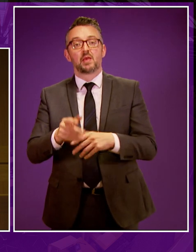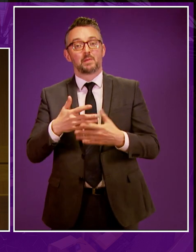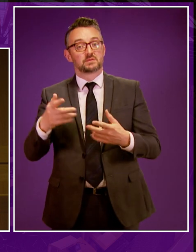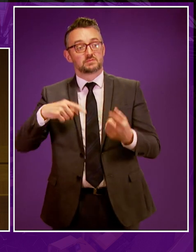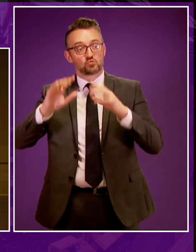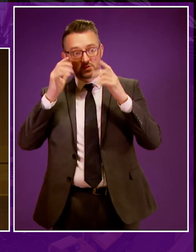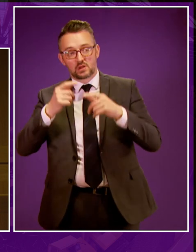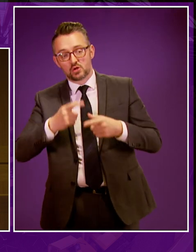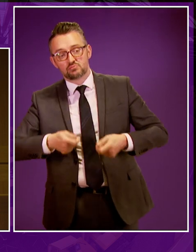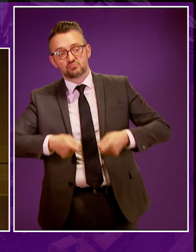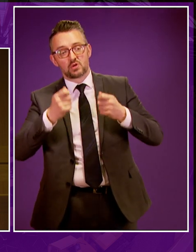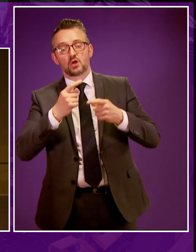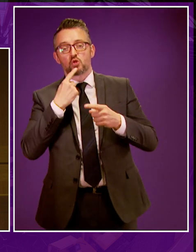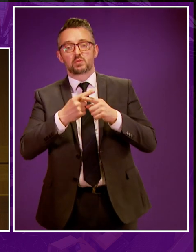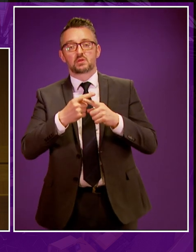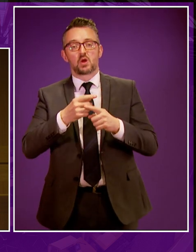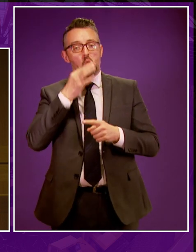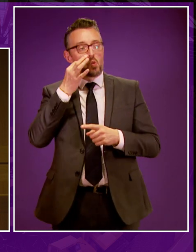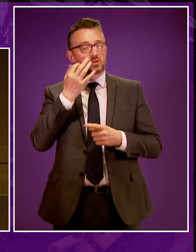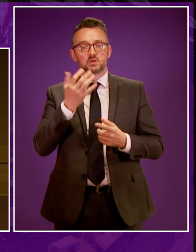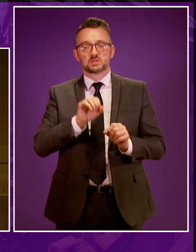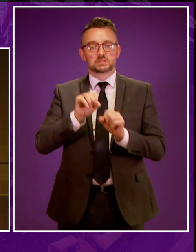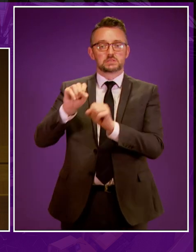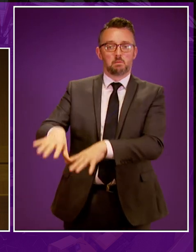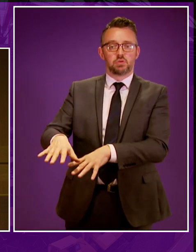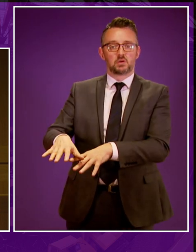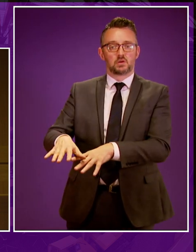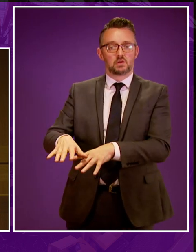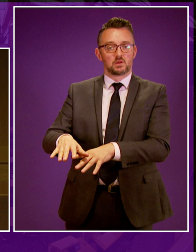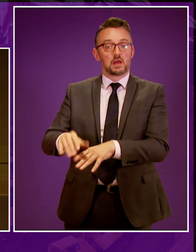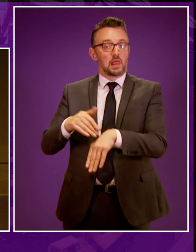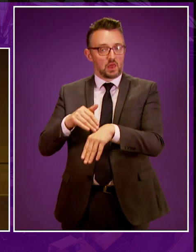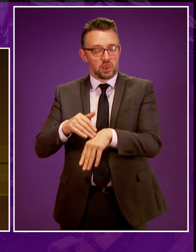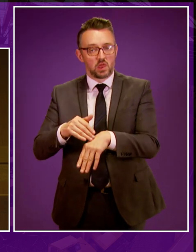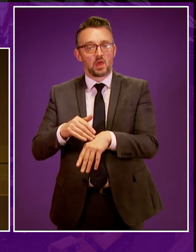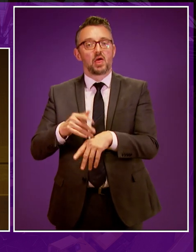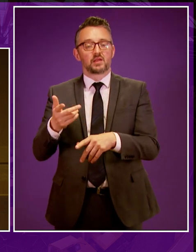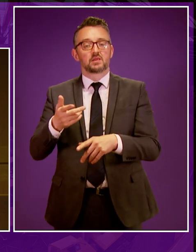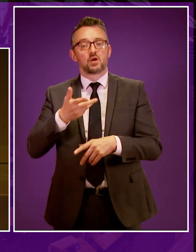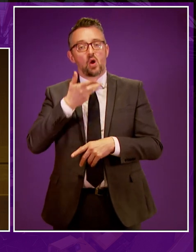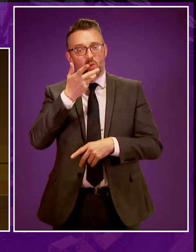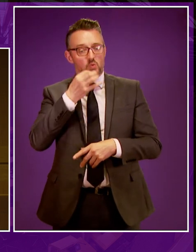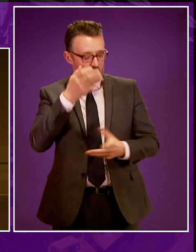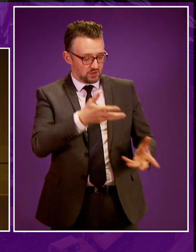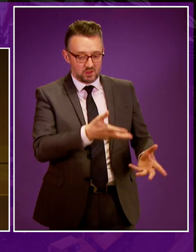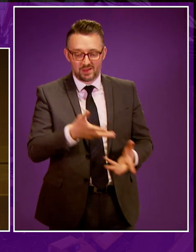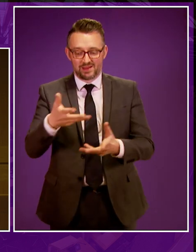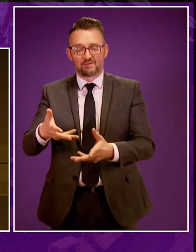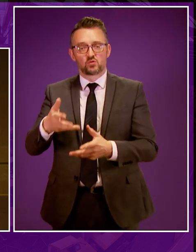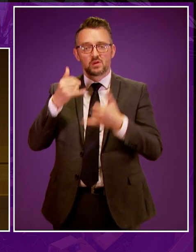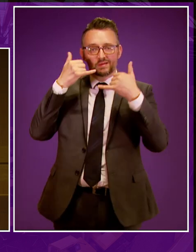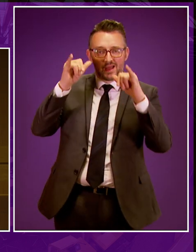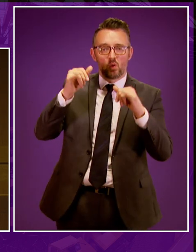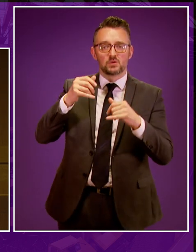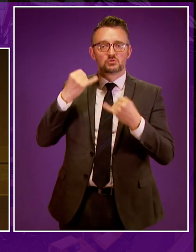contaminated water, illegal dumping of water, and wastewater being given to livestock feeding into the food